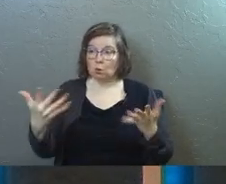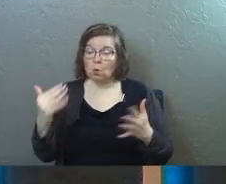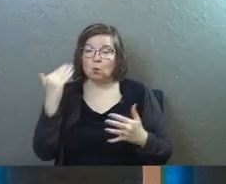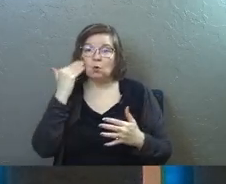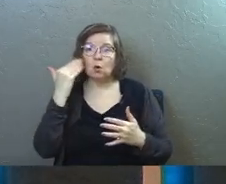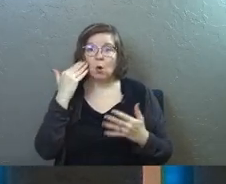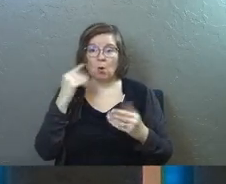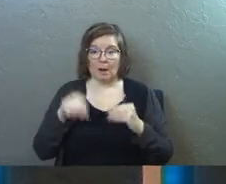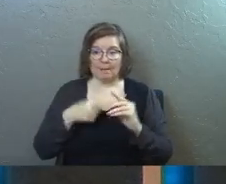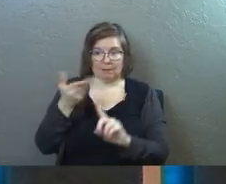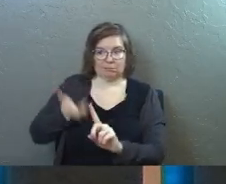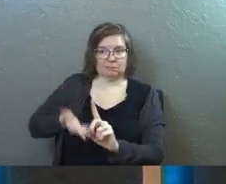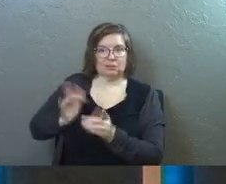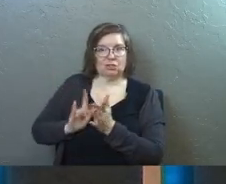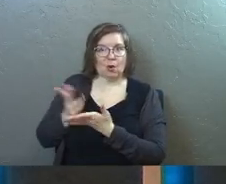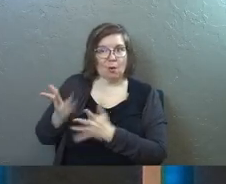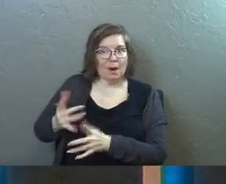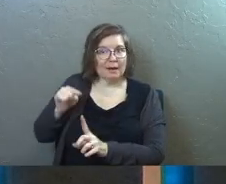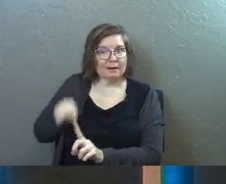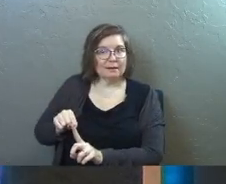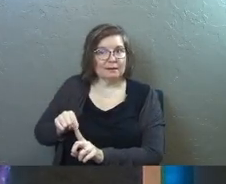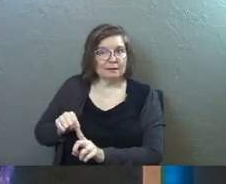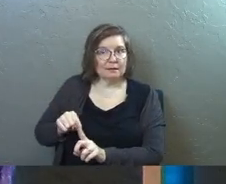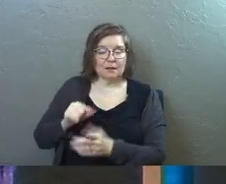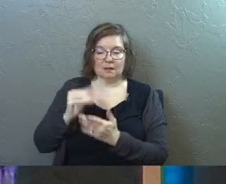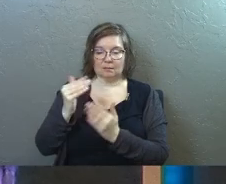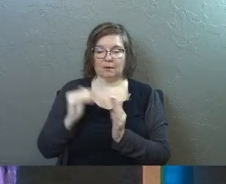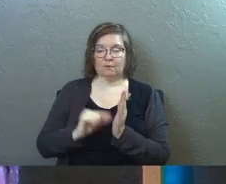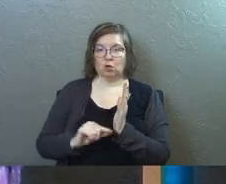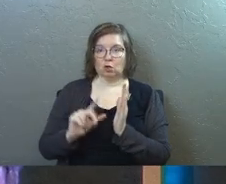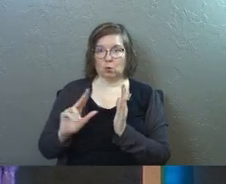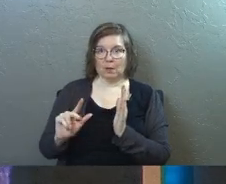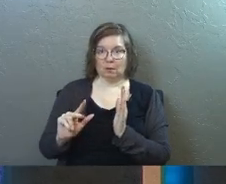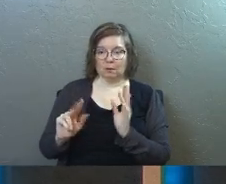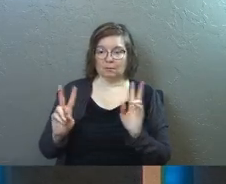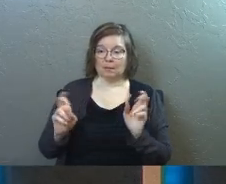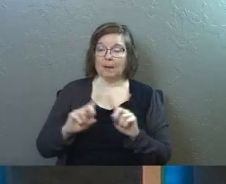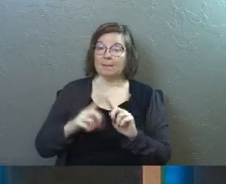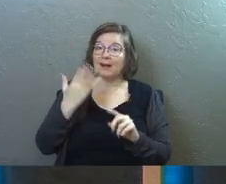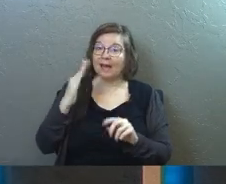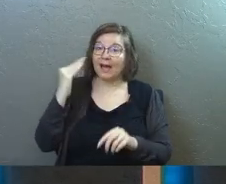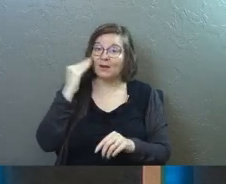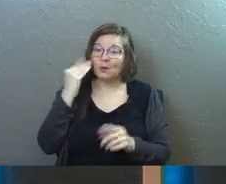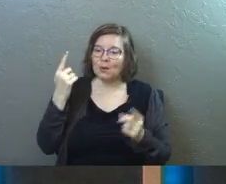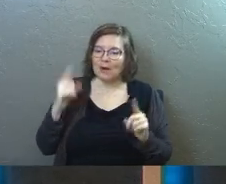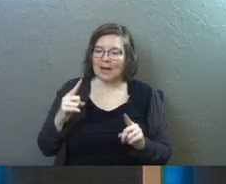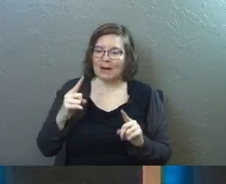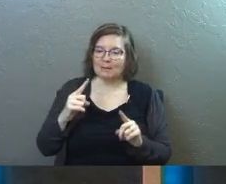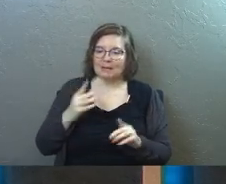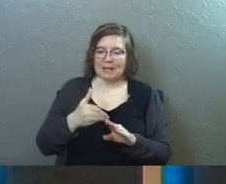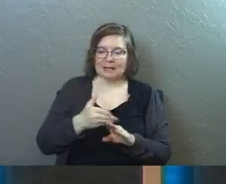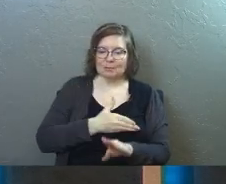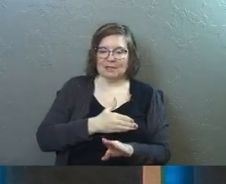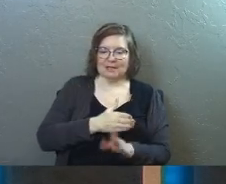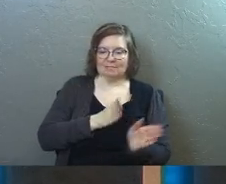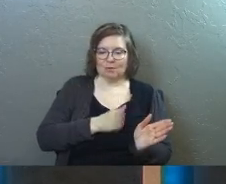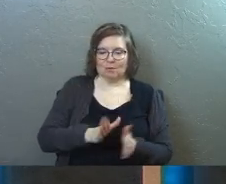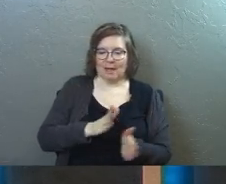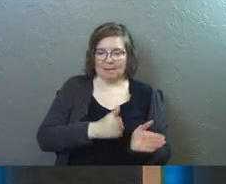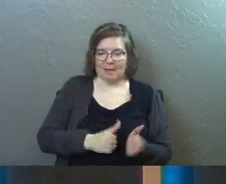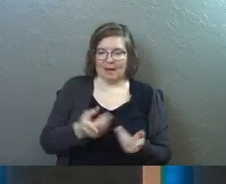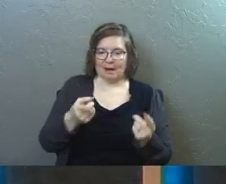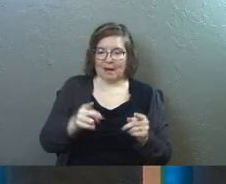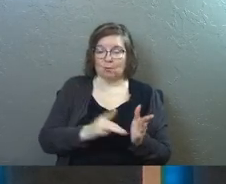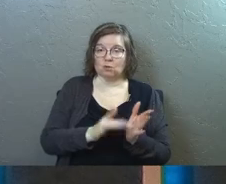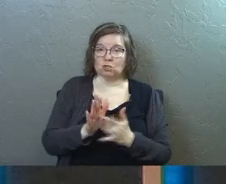know all about Jesus already. Verse 23, but God knew what would happen and his prearranged plan was